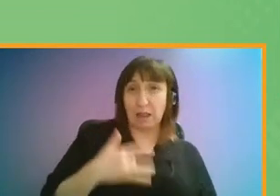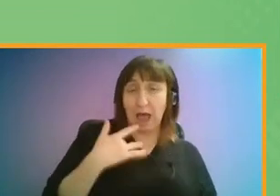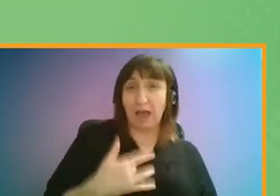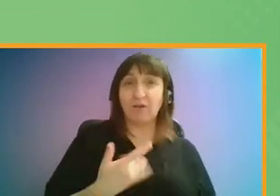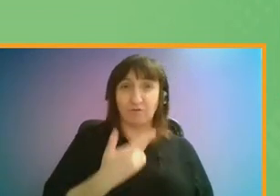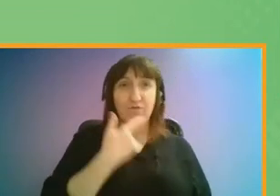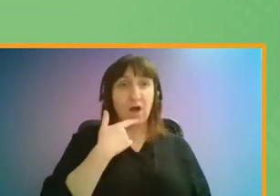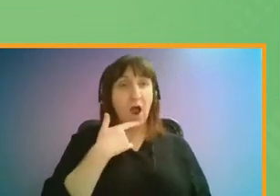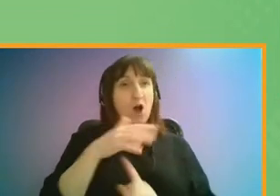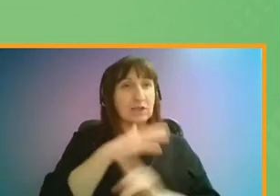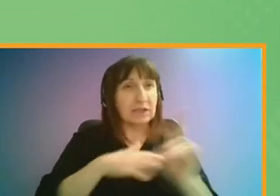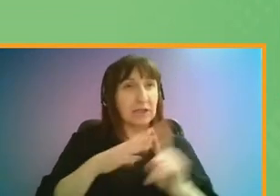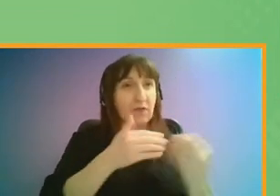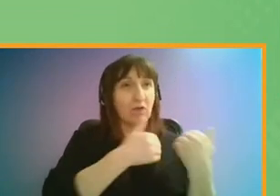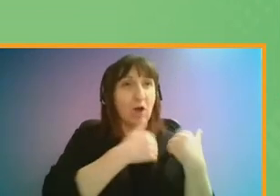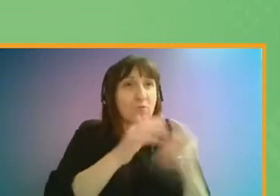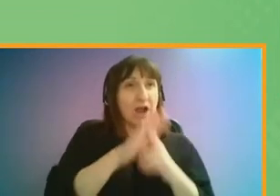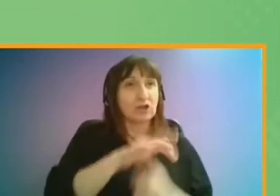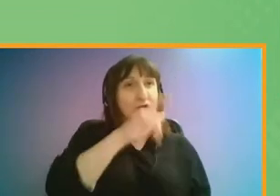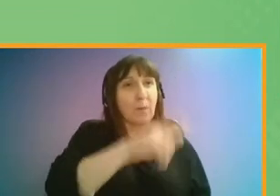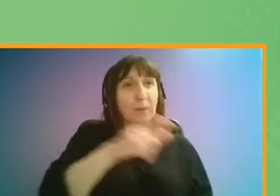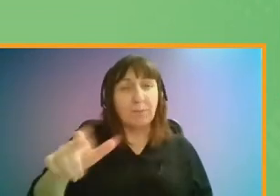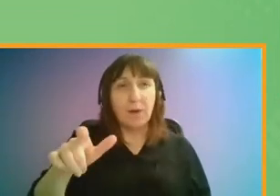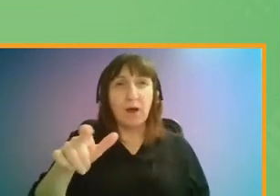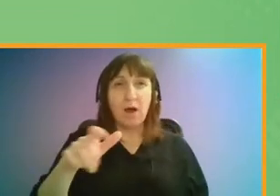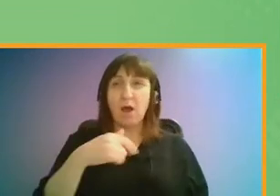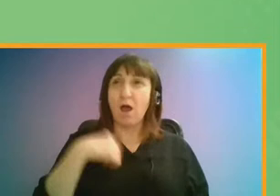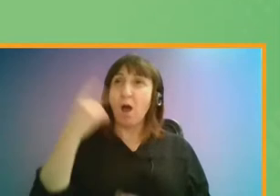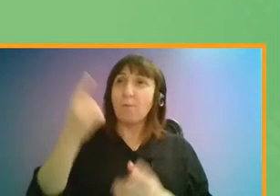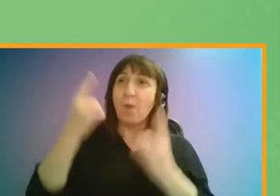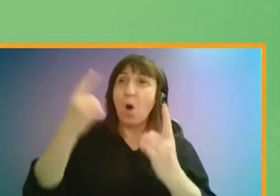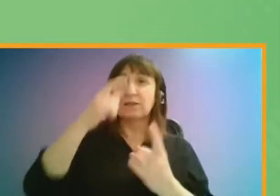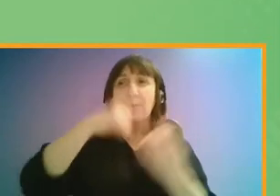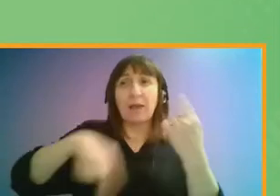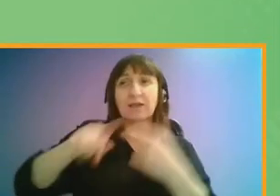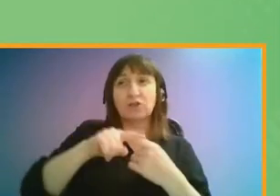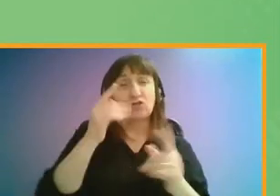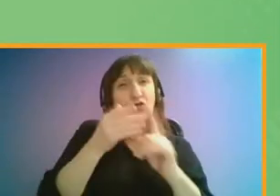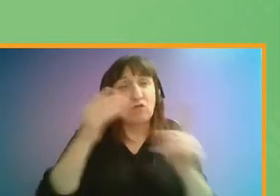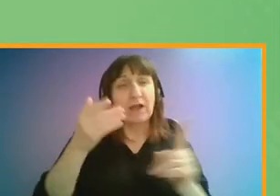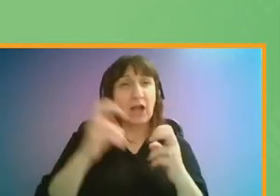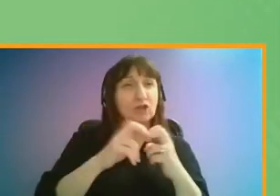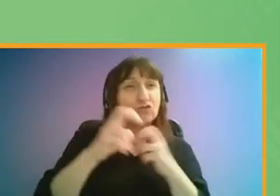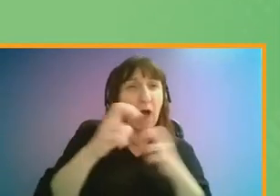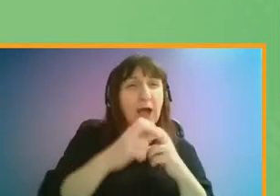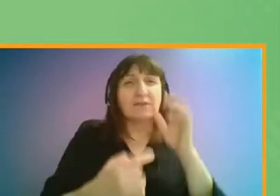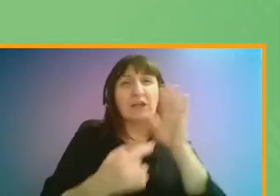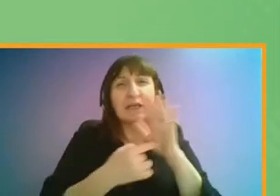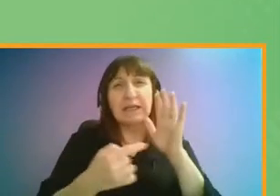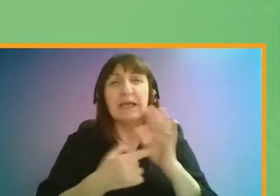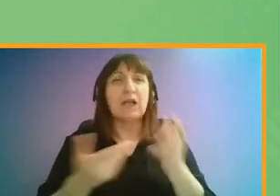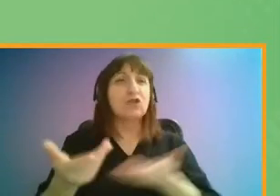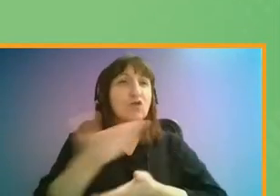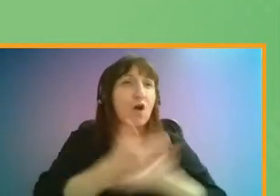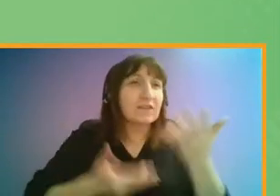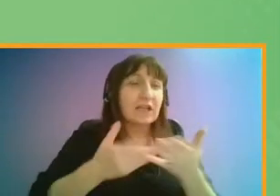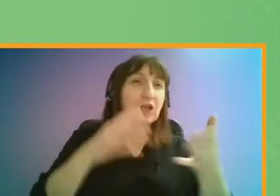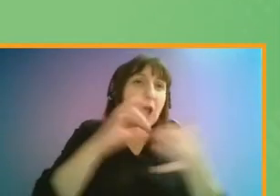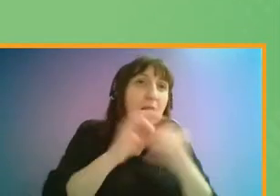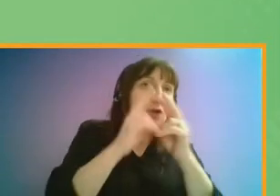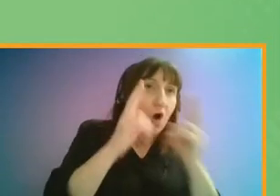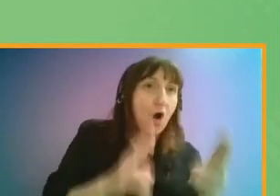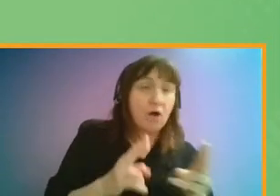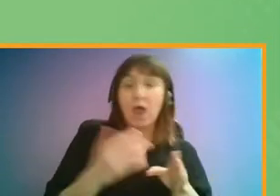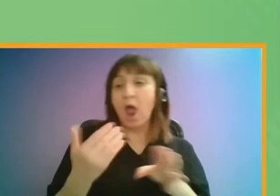being placed on real people right now. Policy makers in all areas need to recognise how transport is key to conversations about housing, employment,